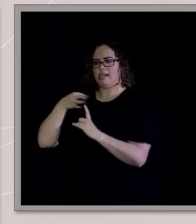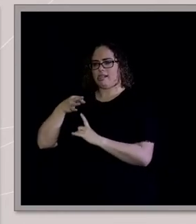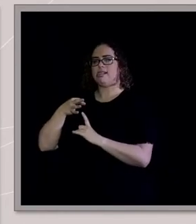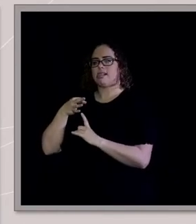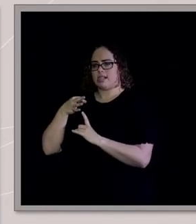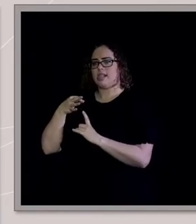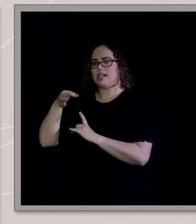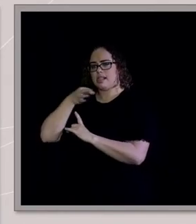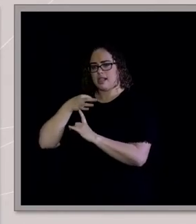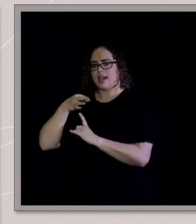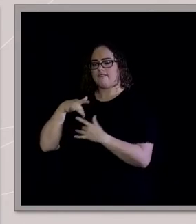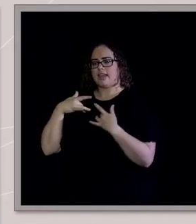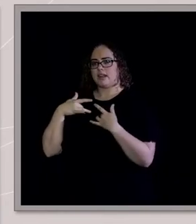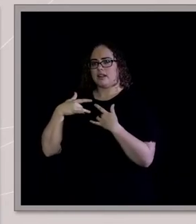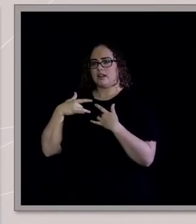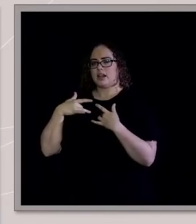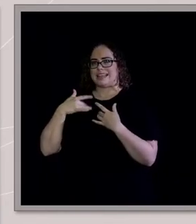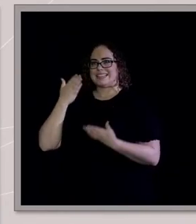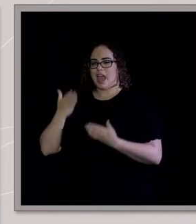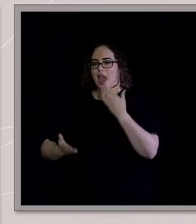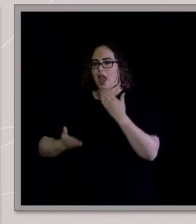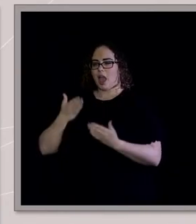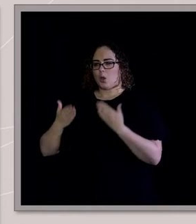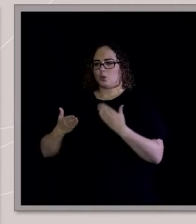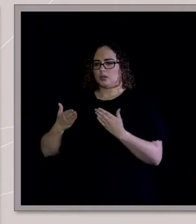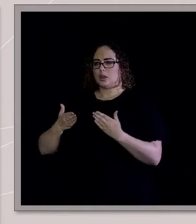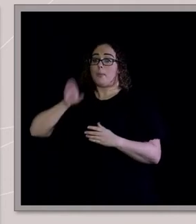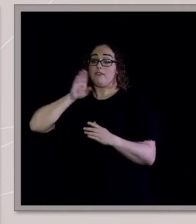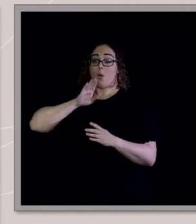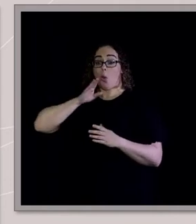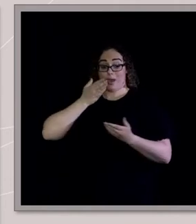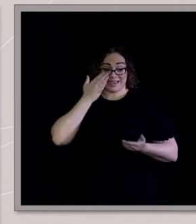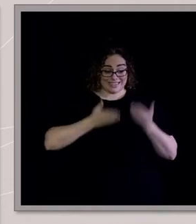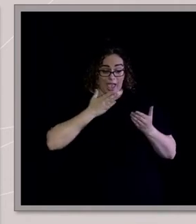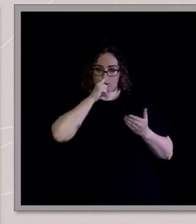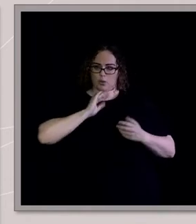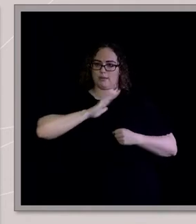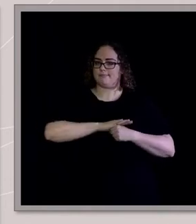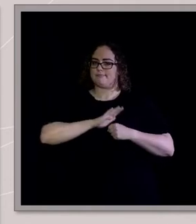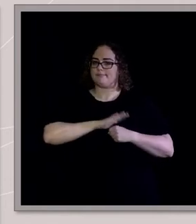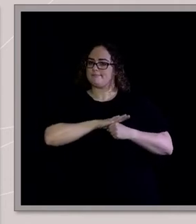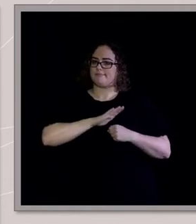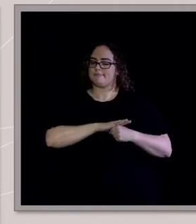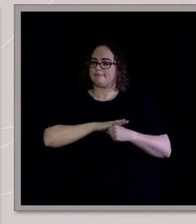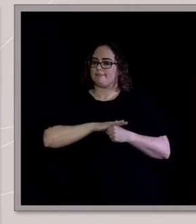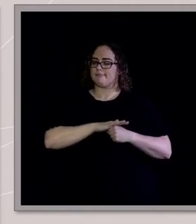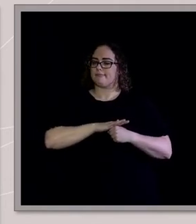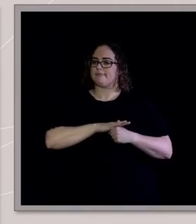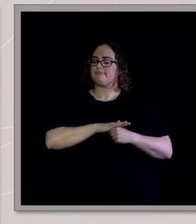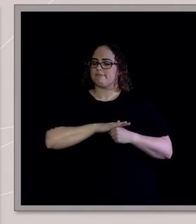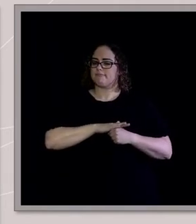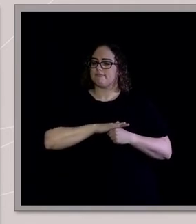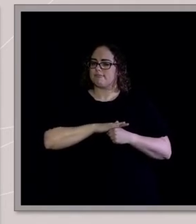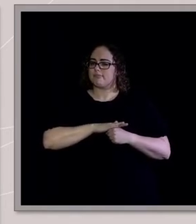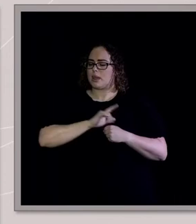that the doubt started to get louder and louder. Once I was kind of lonely, a bit more vulnerable, more time on my hands. And